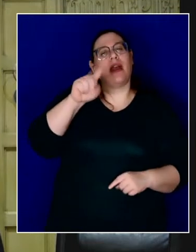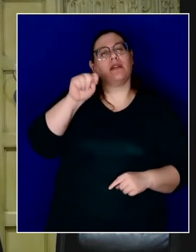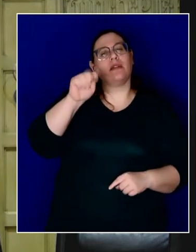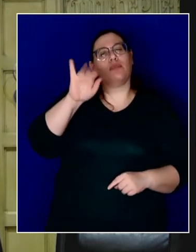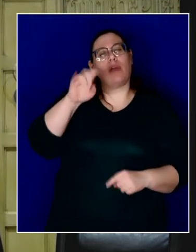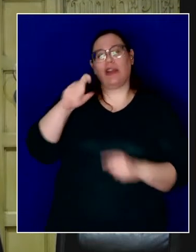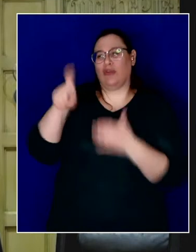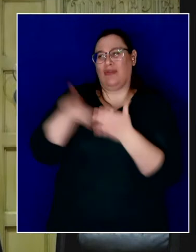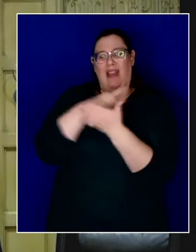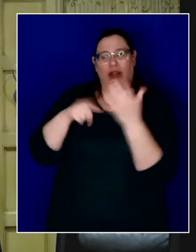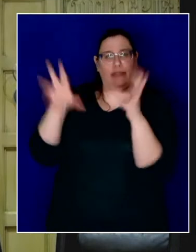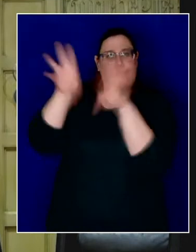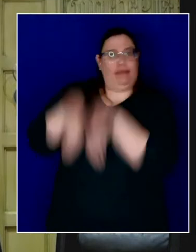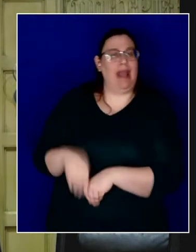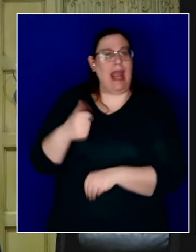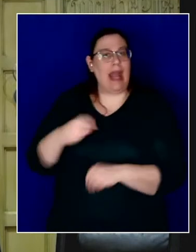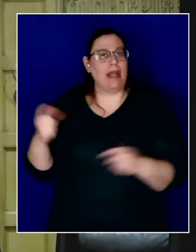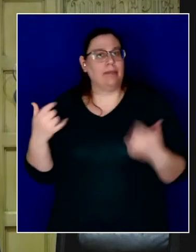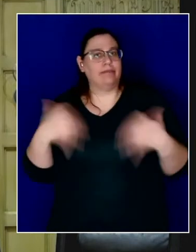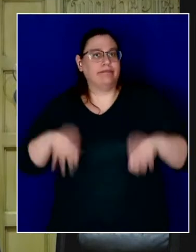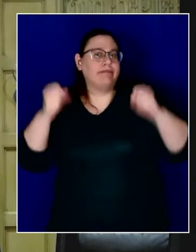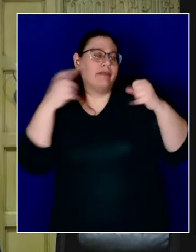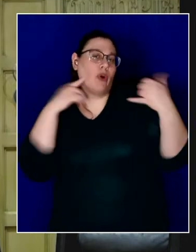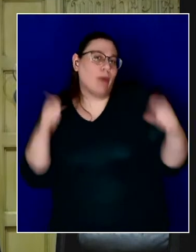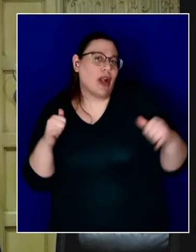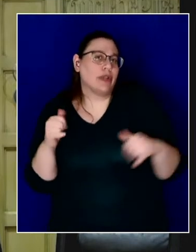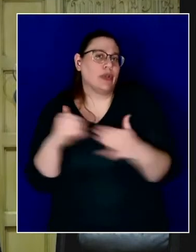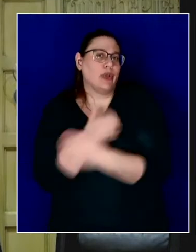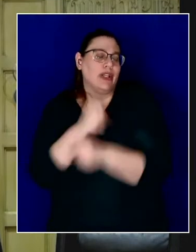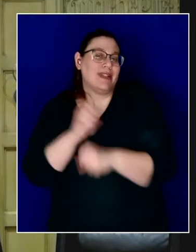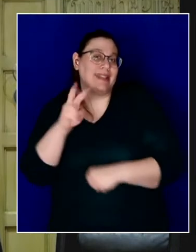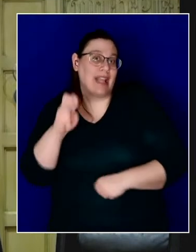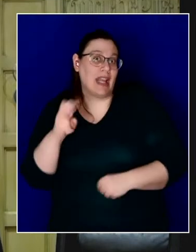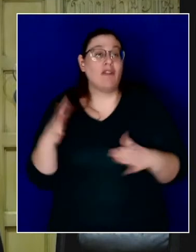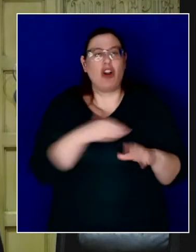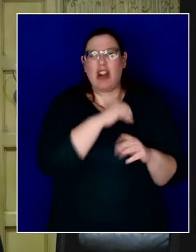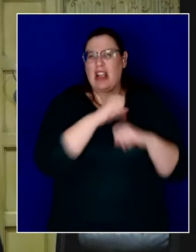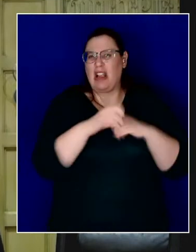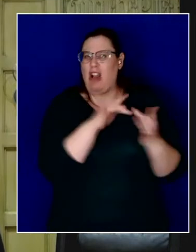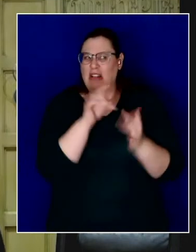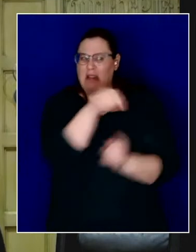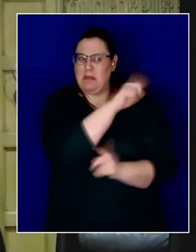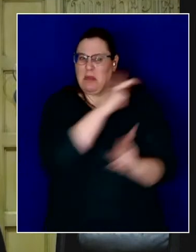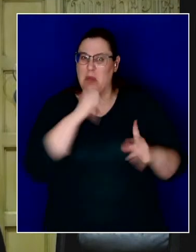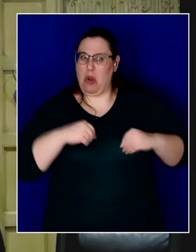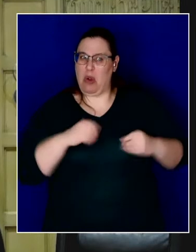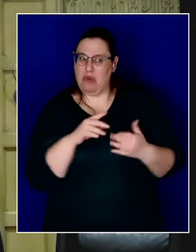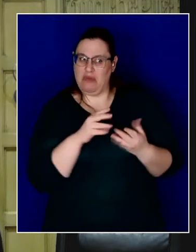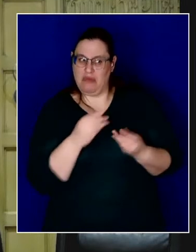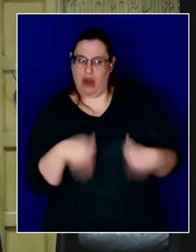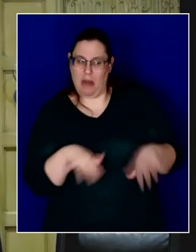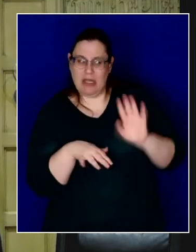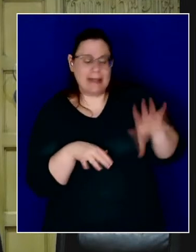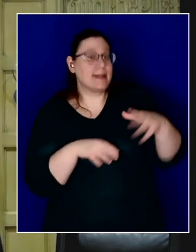And LAPD has also contacted some party promoters and property owners telling them to cancel their events. We're being proactive